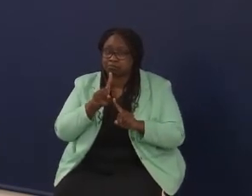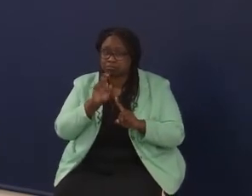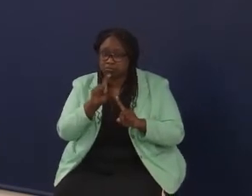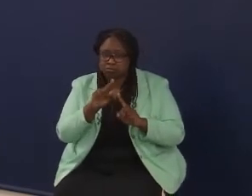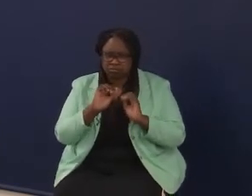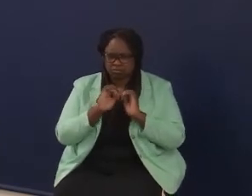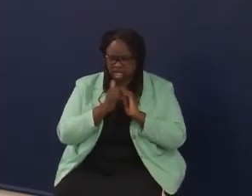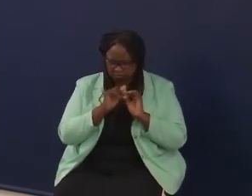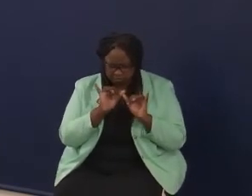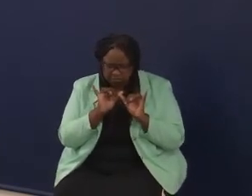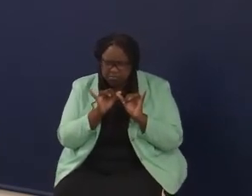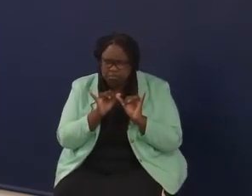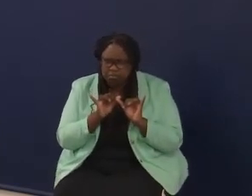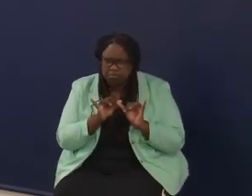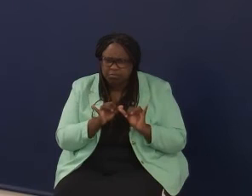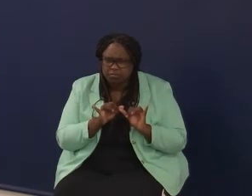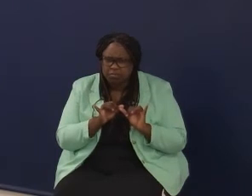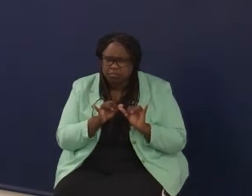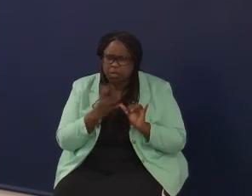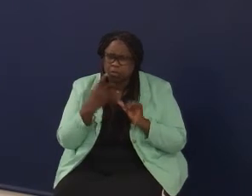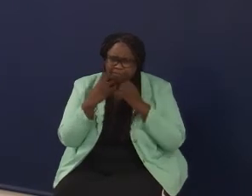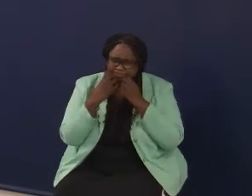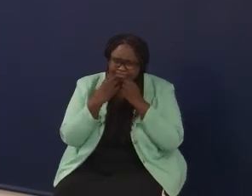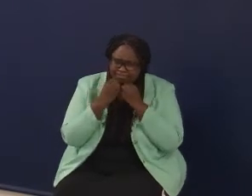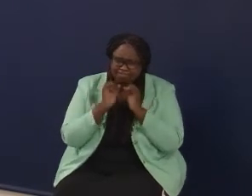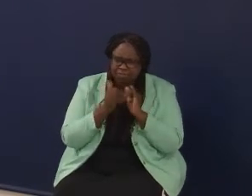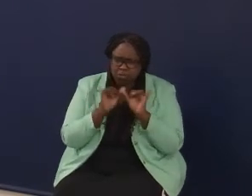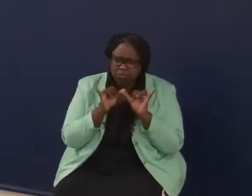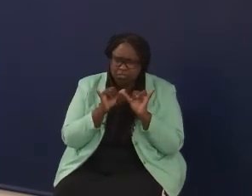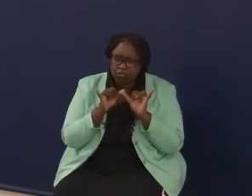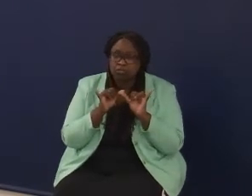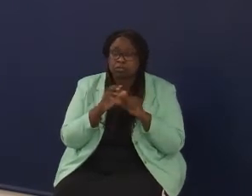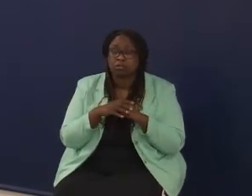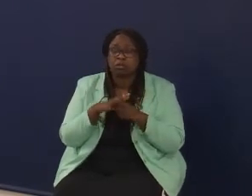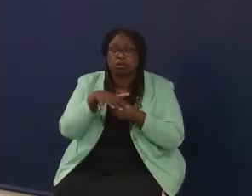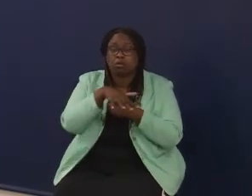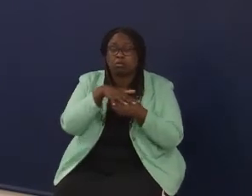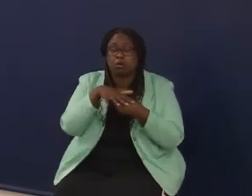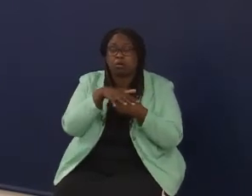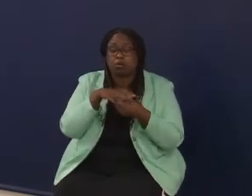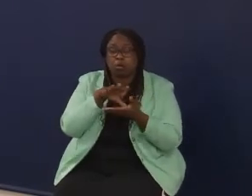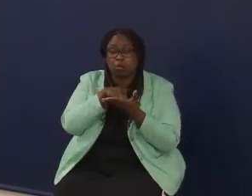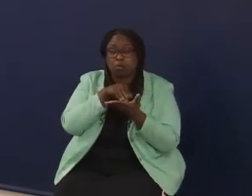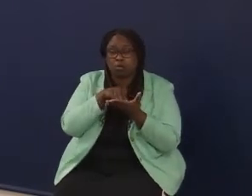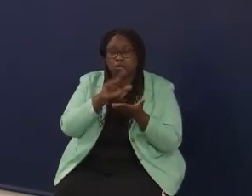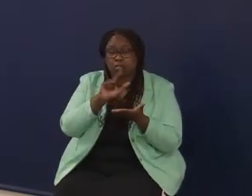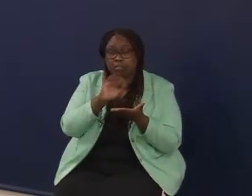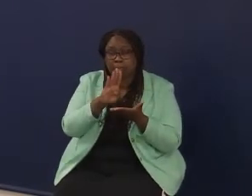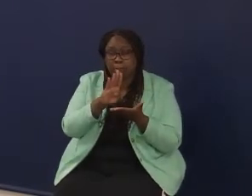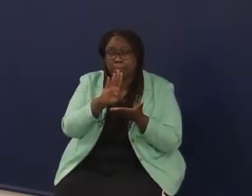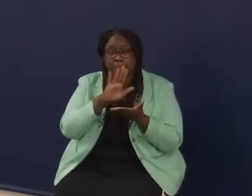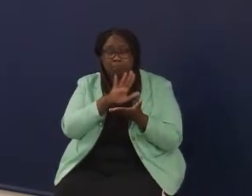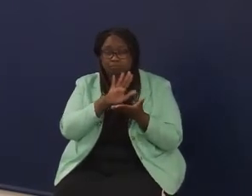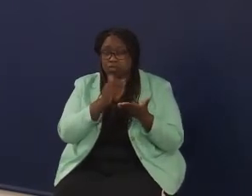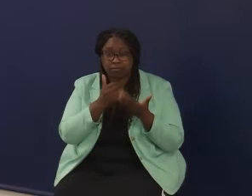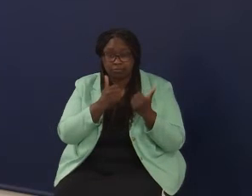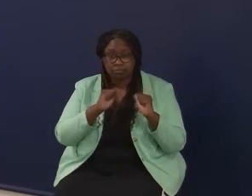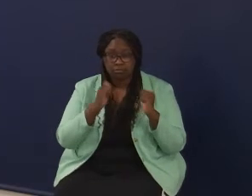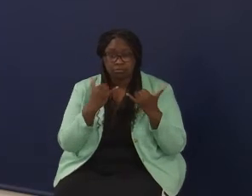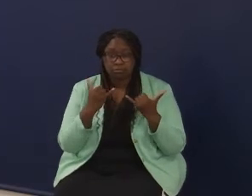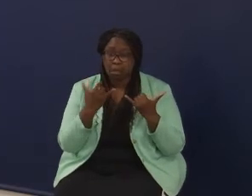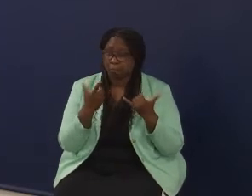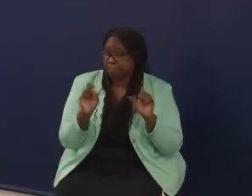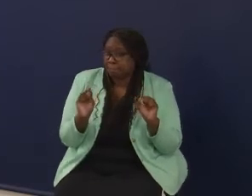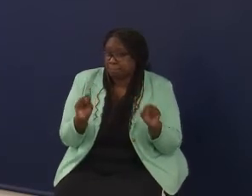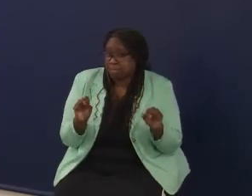about how can we measure these things that we care deeply about. I think that the local labs of learning effort that is underway right now has real